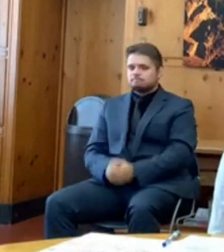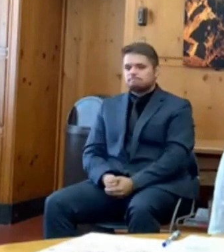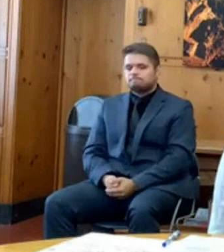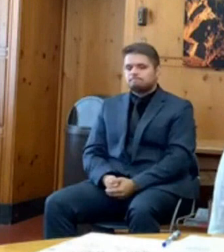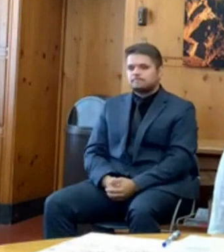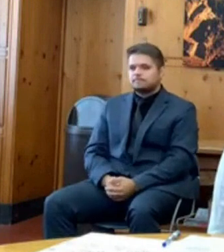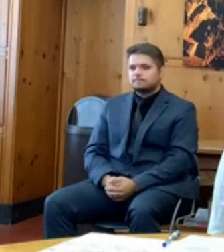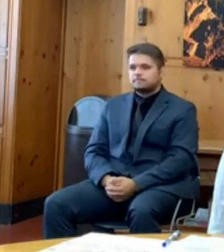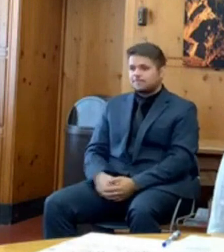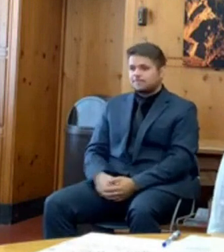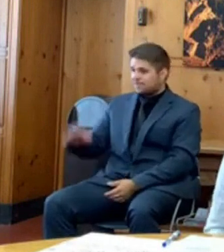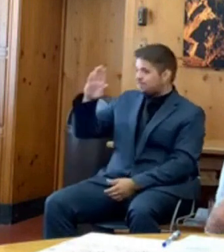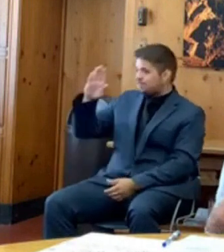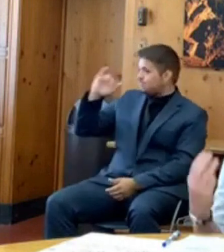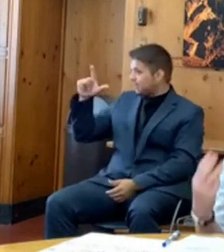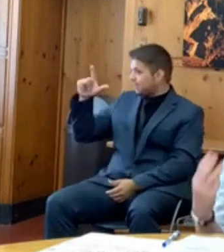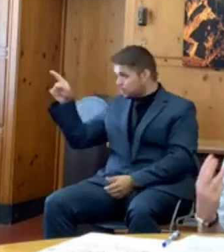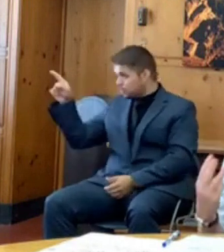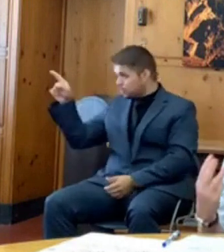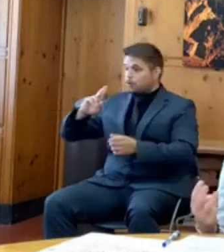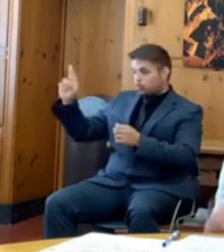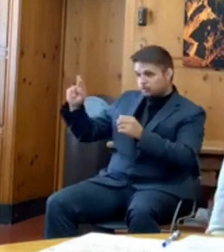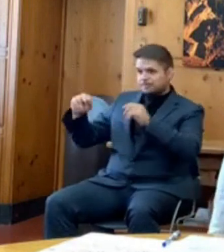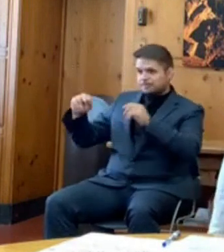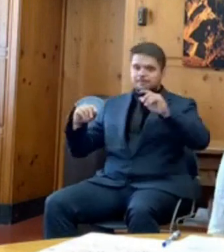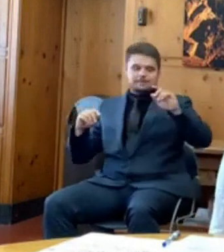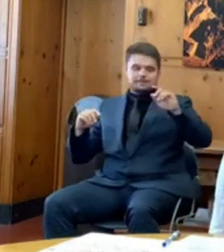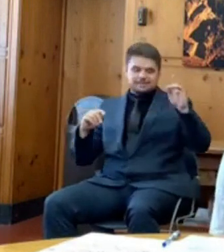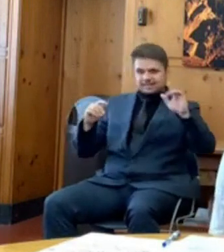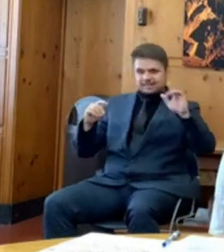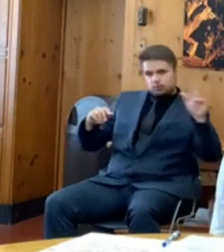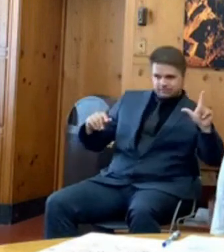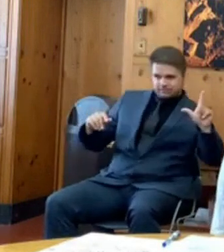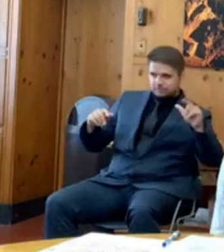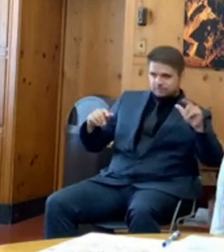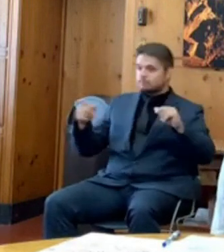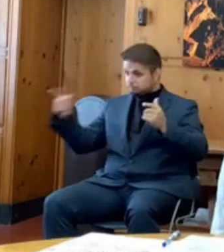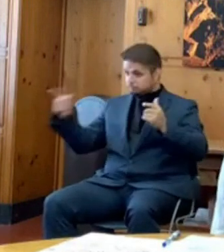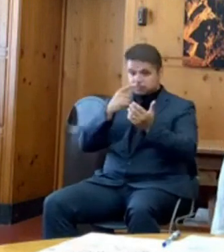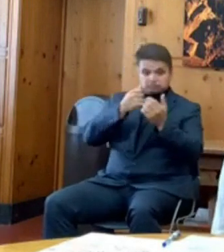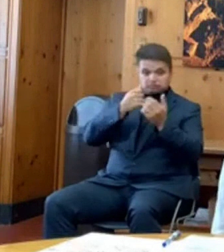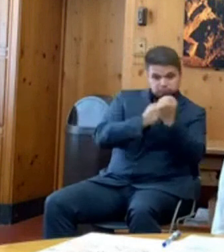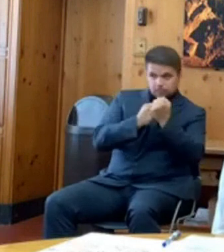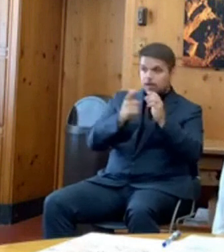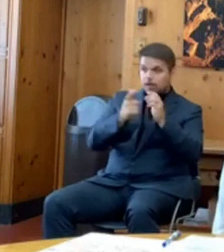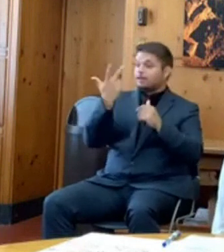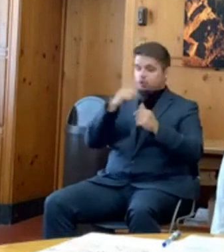bipartisan support, voted down by three legislators, was very frustrating.